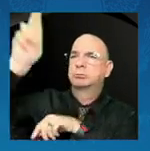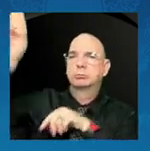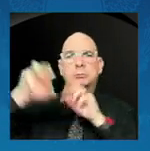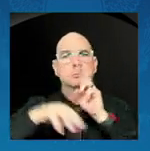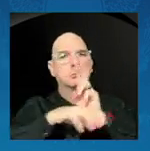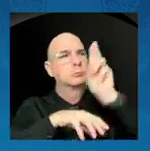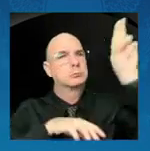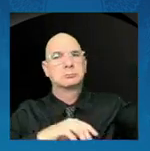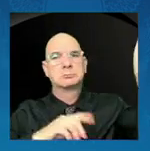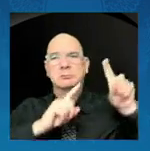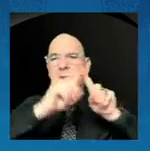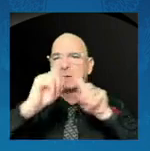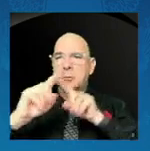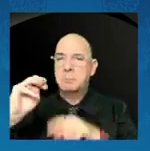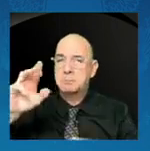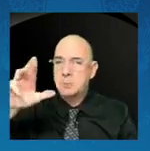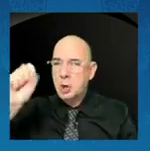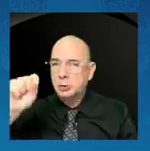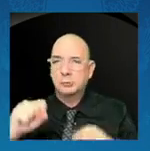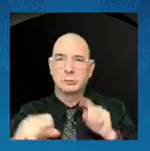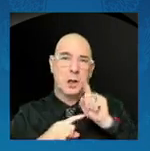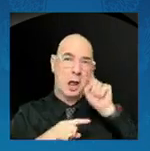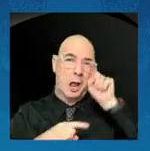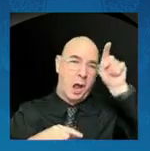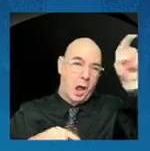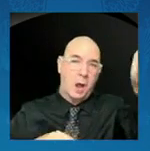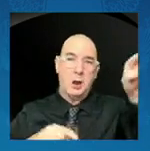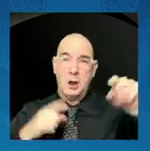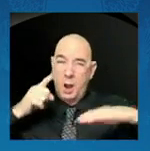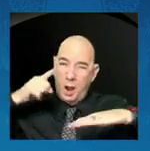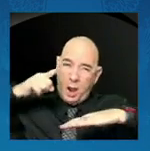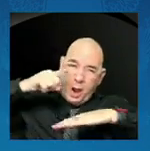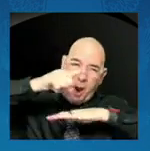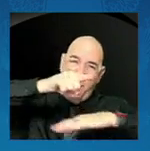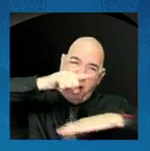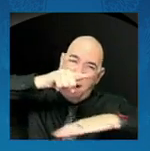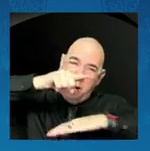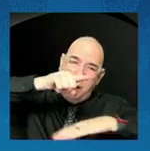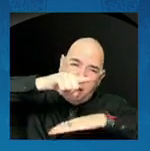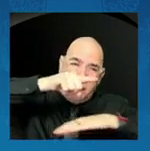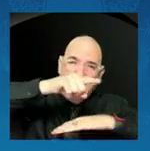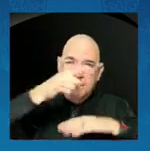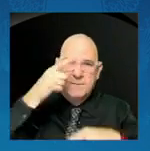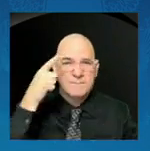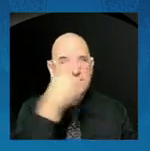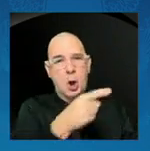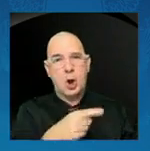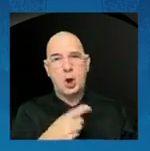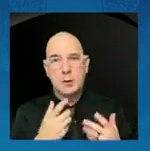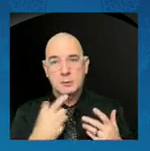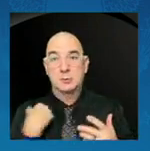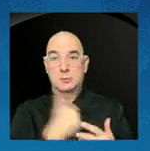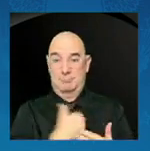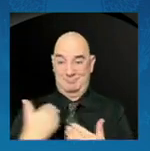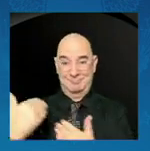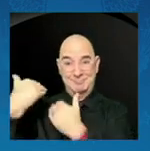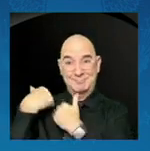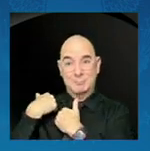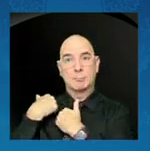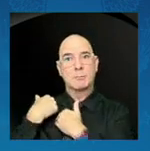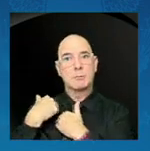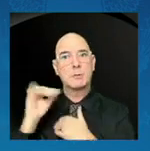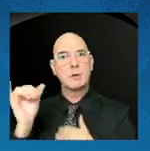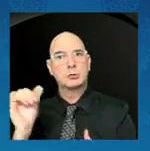8 crew, I believe we have a responsibility to also look to our home